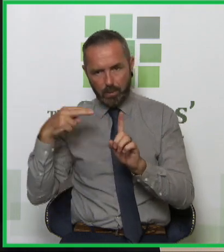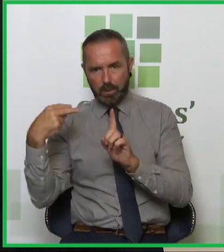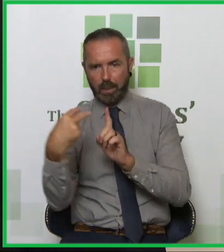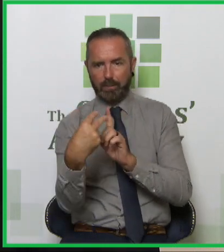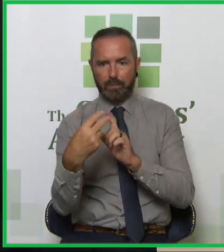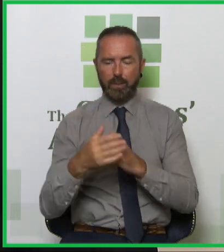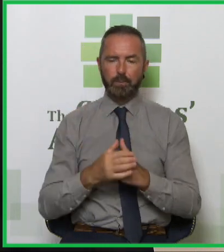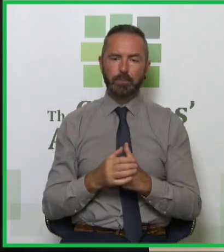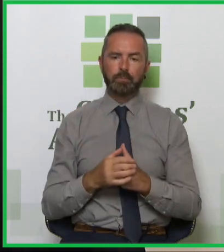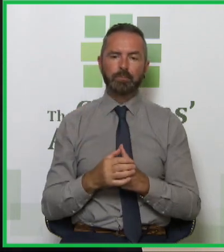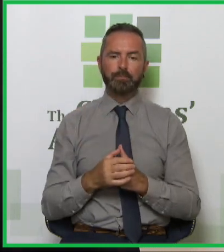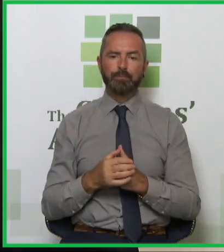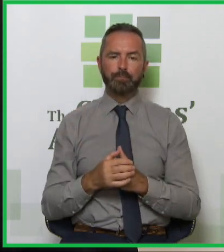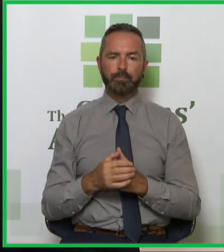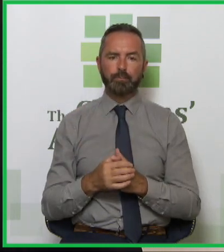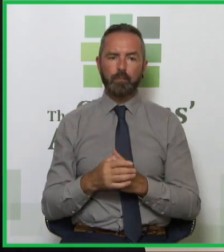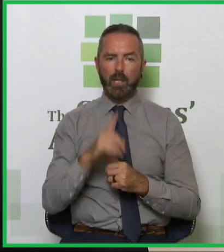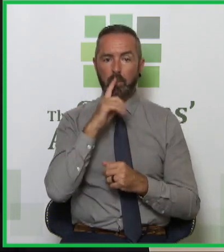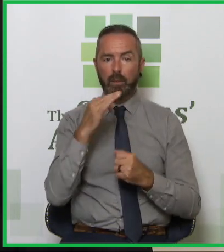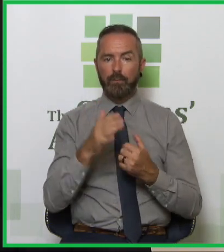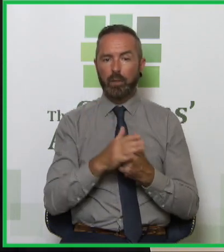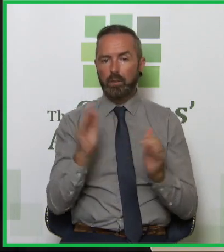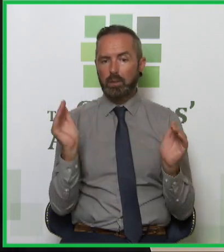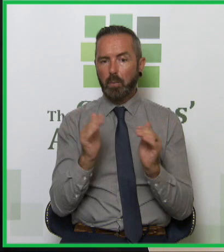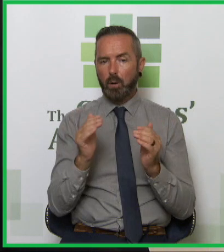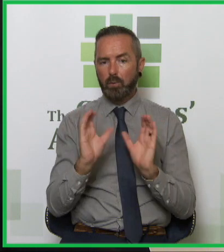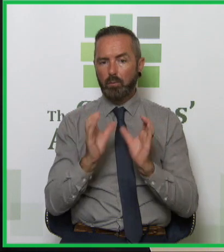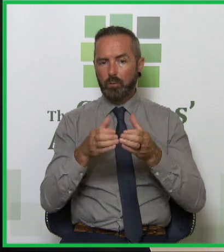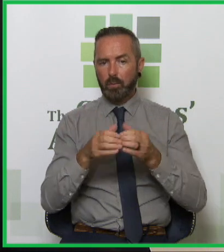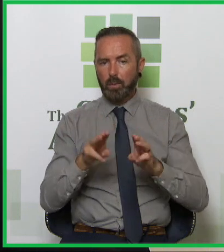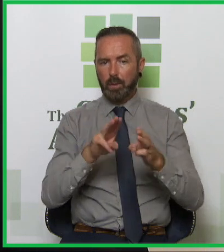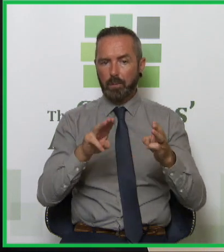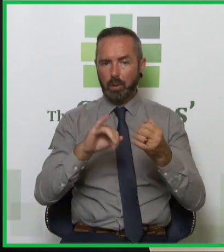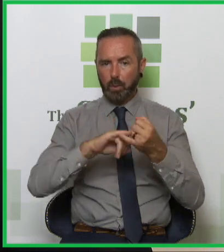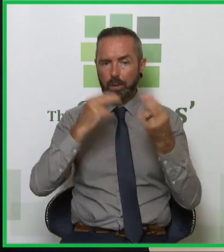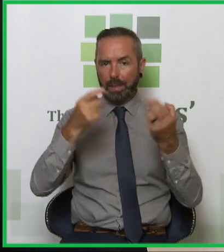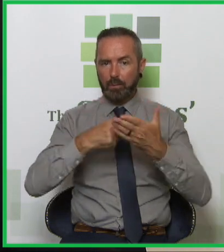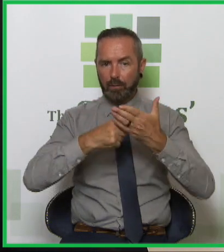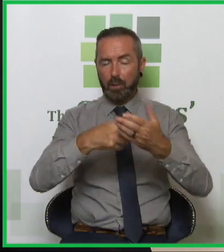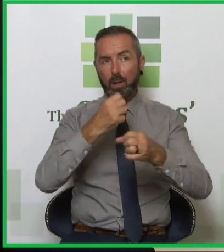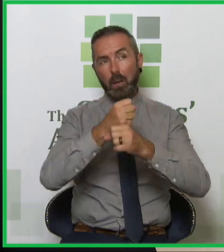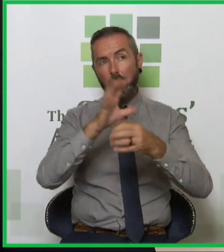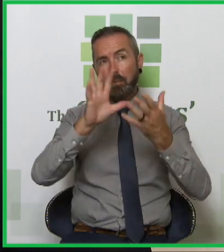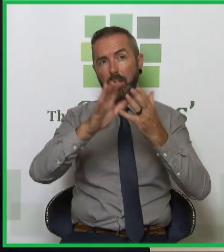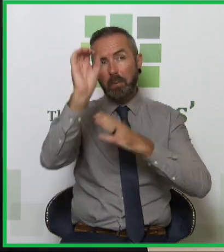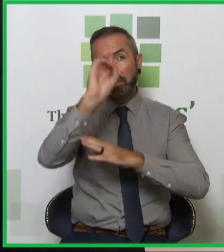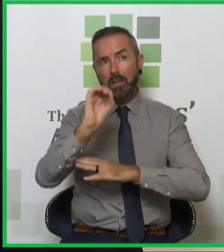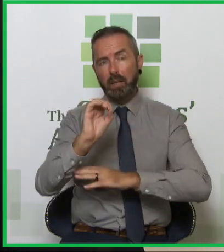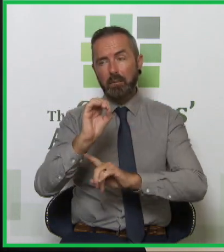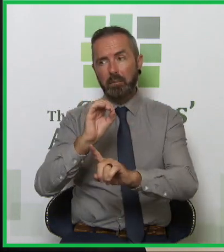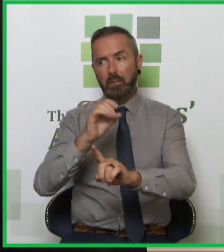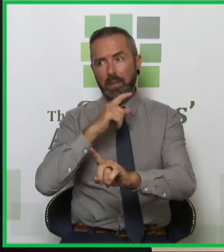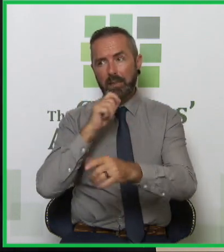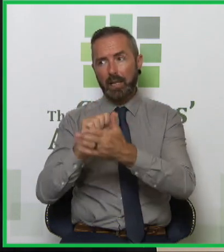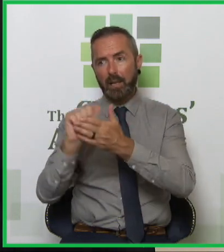for the small cohort of people who do need onward referral, and studies generally tell us it's around 10%, and I heard Joe Kirby saying in Cork